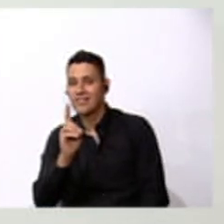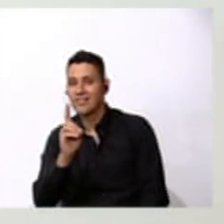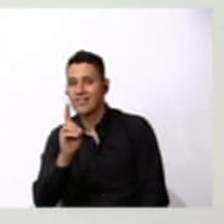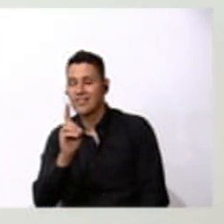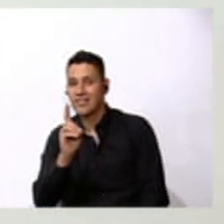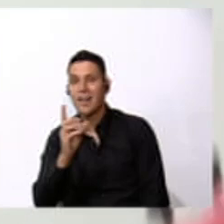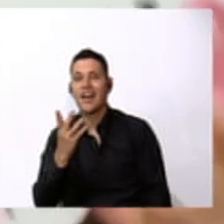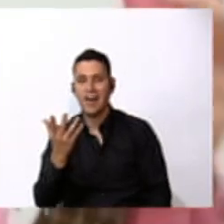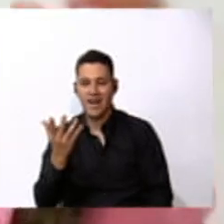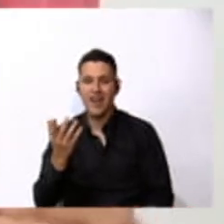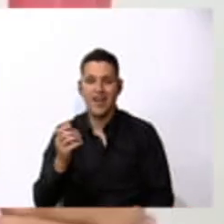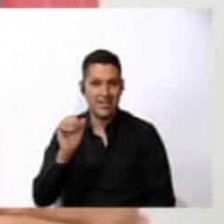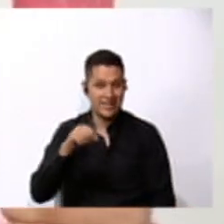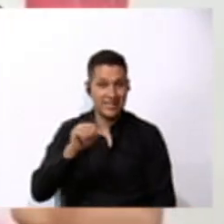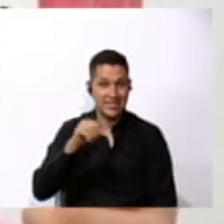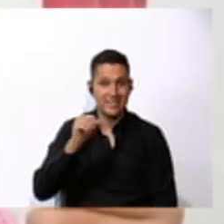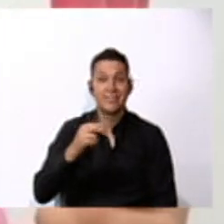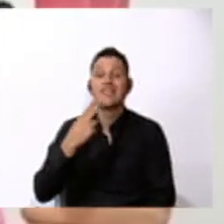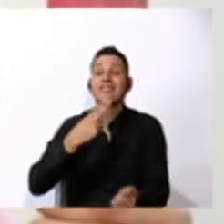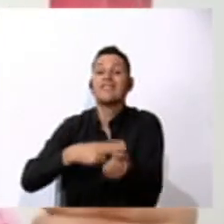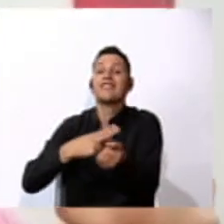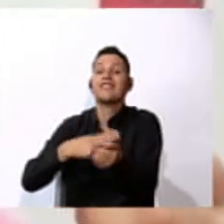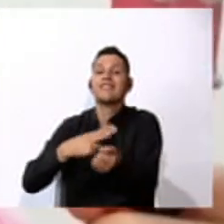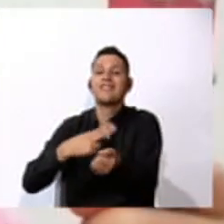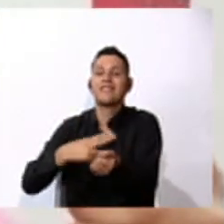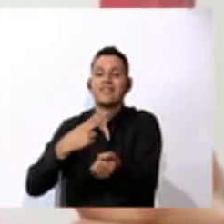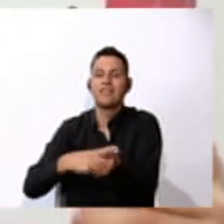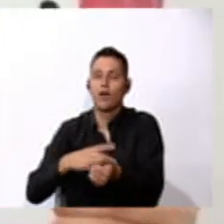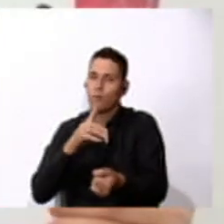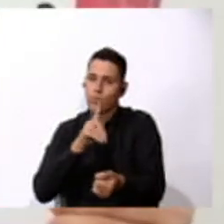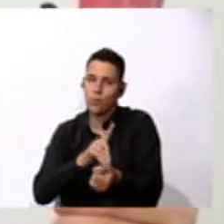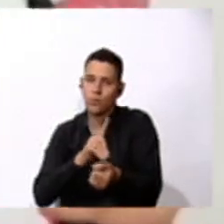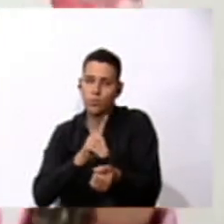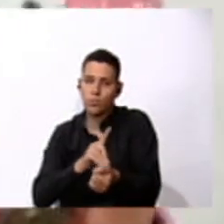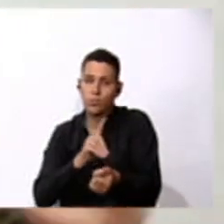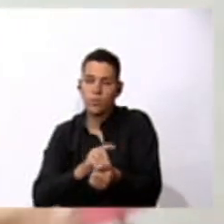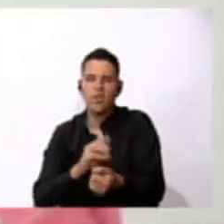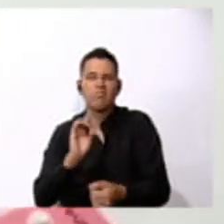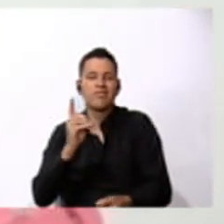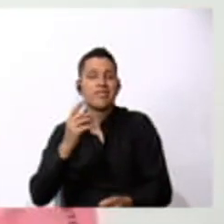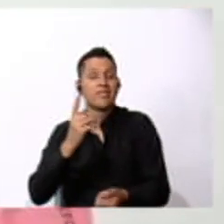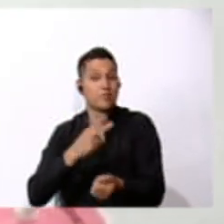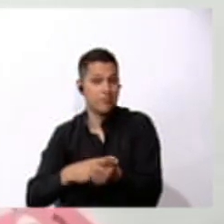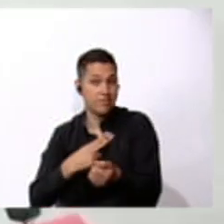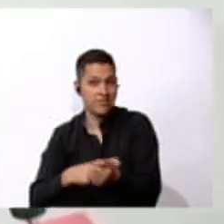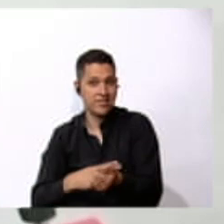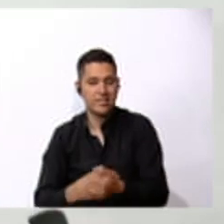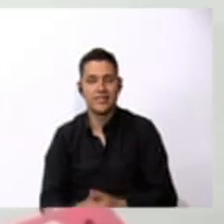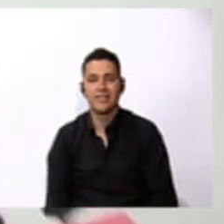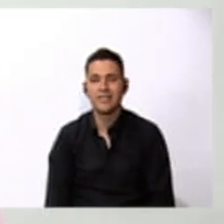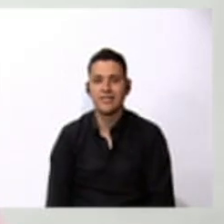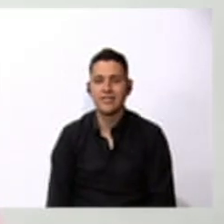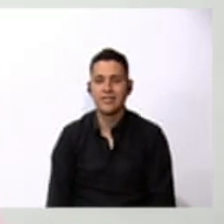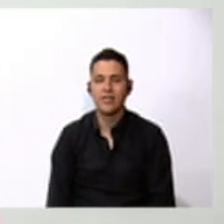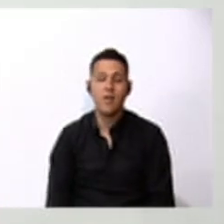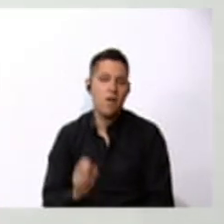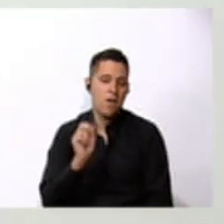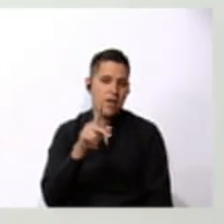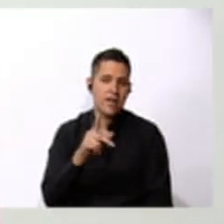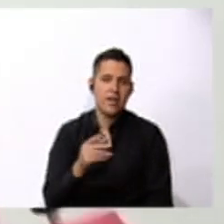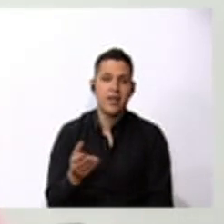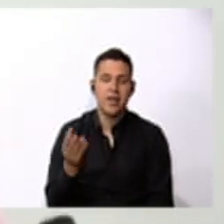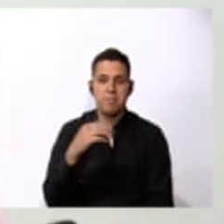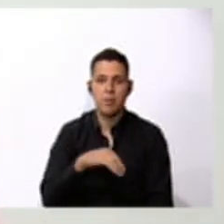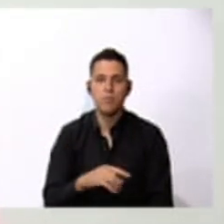Awesome. To the hospital. Doctors are in the hospital. Let's go ahead and sing